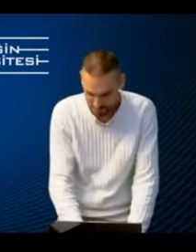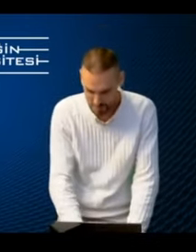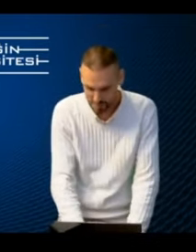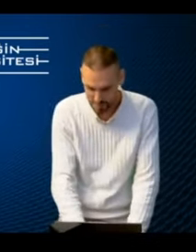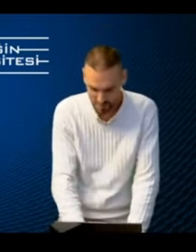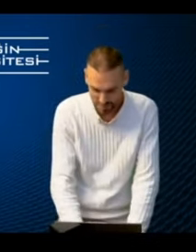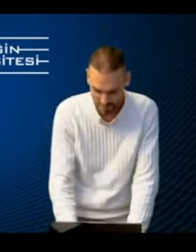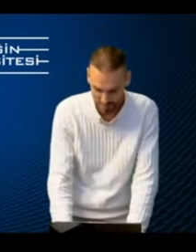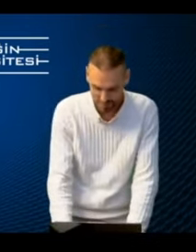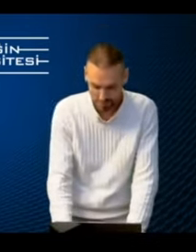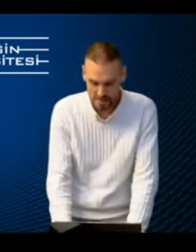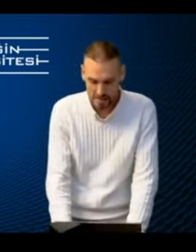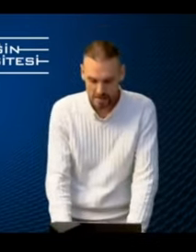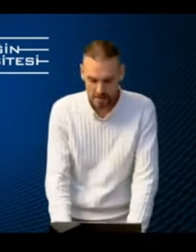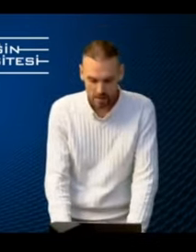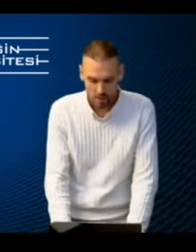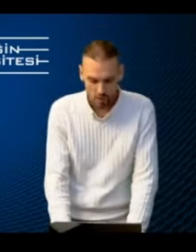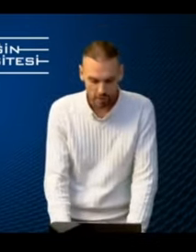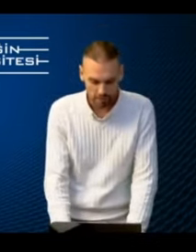you know, putting my voice across.